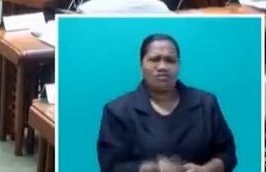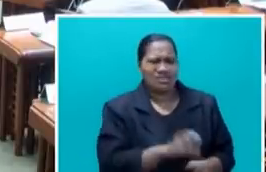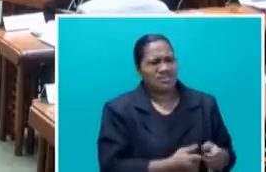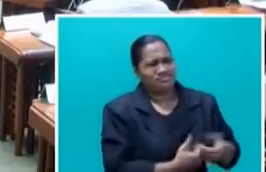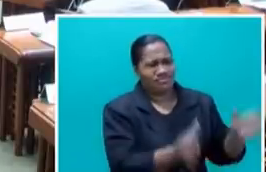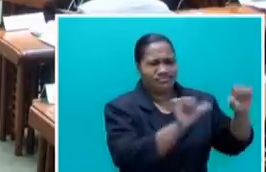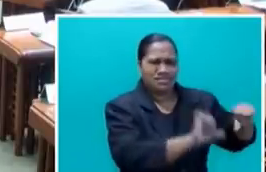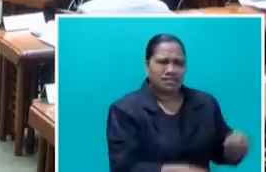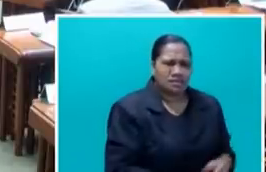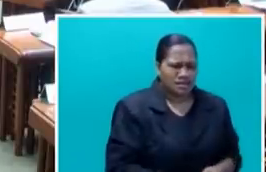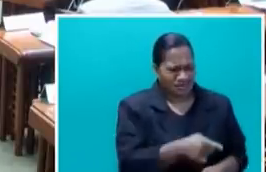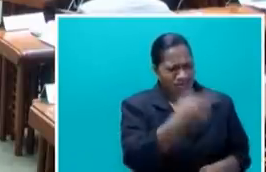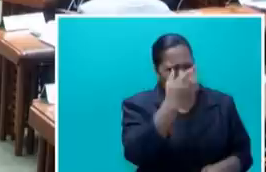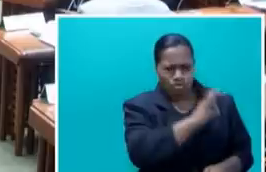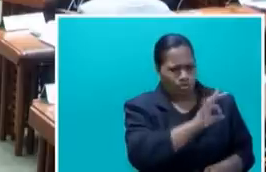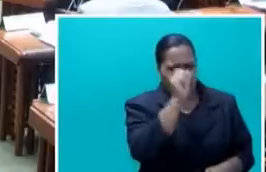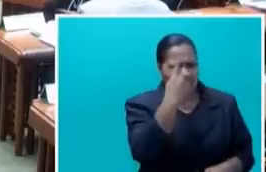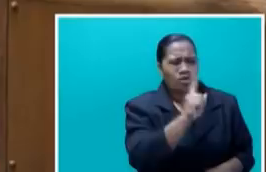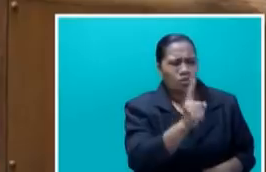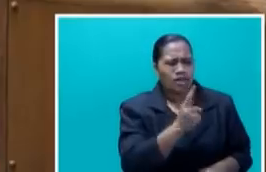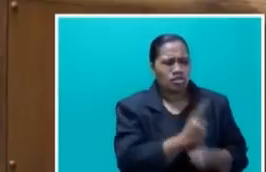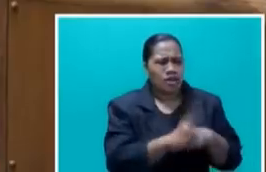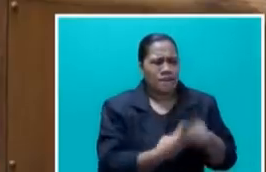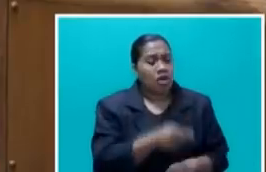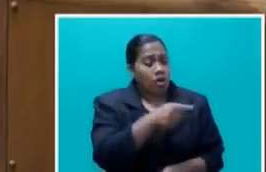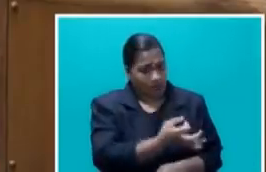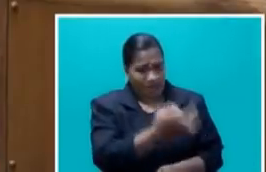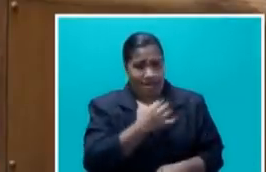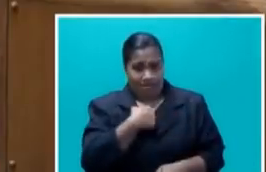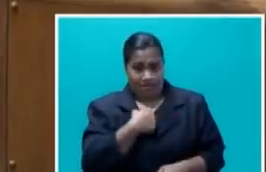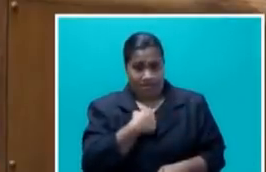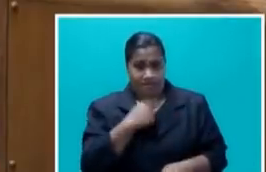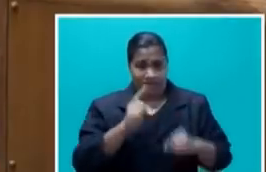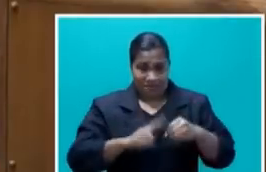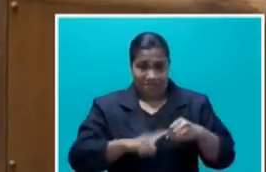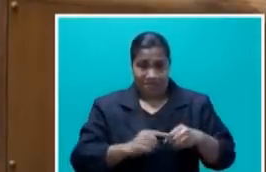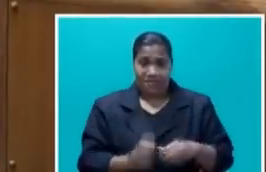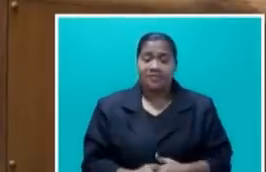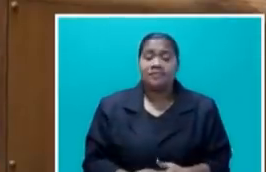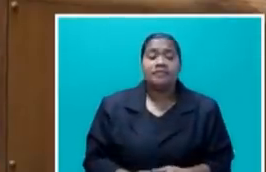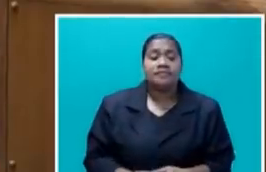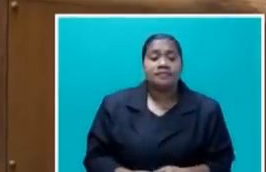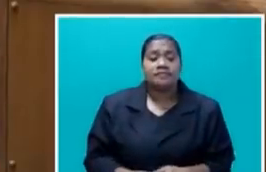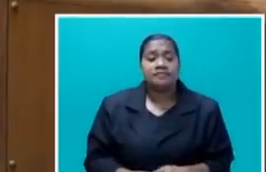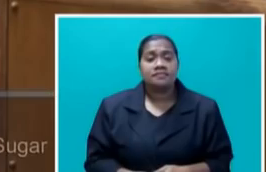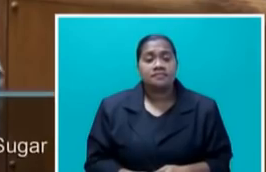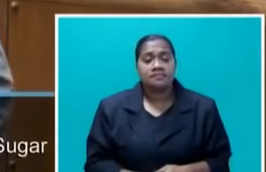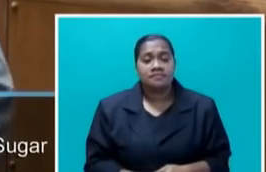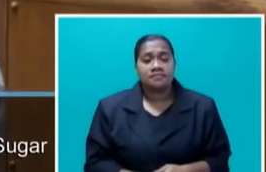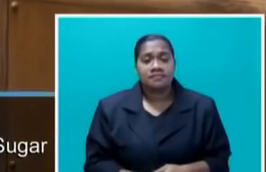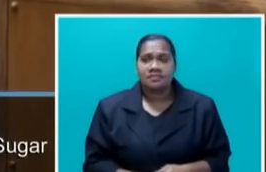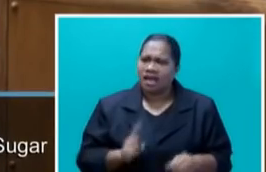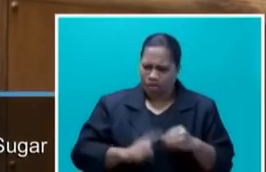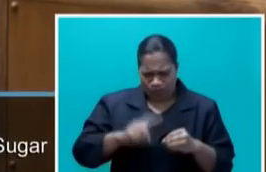understand what he's talking about. He asked me in the question, what was the question